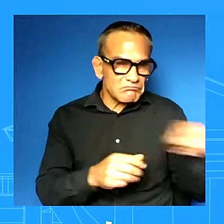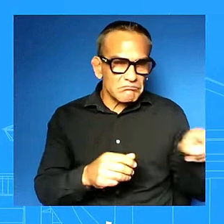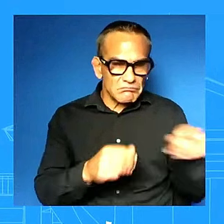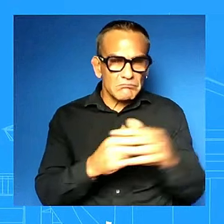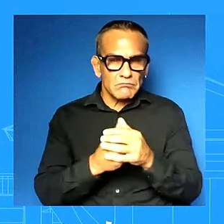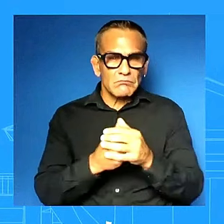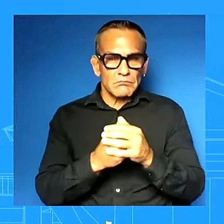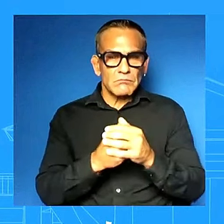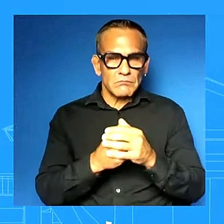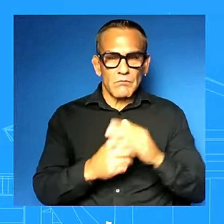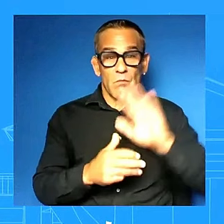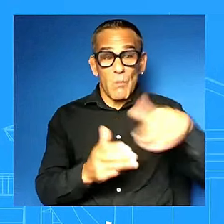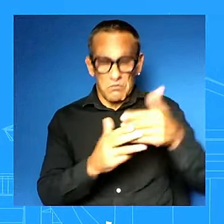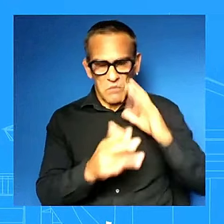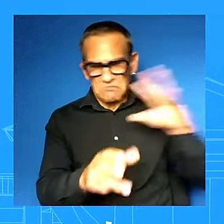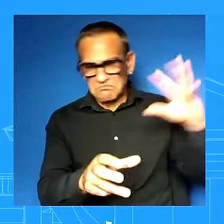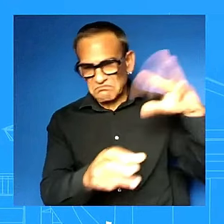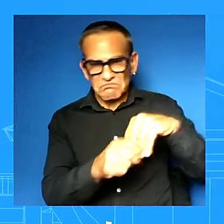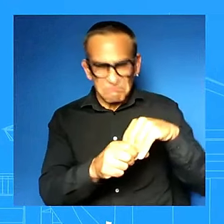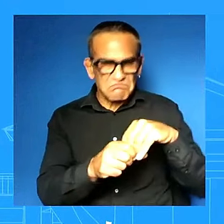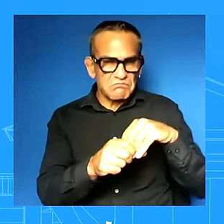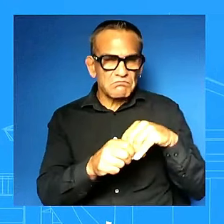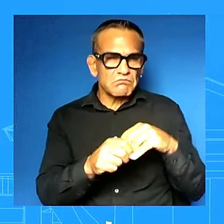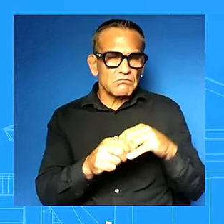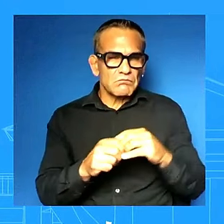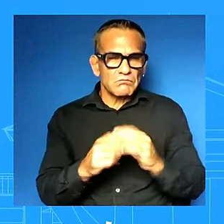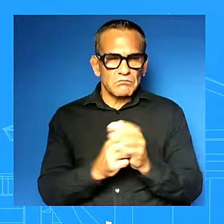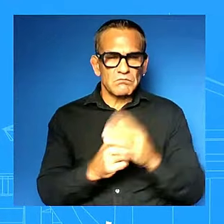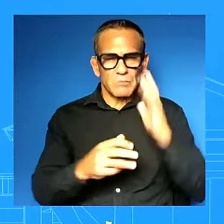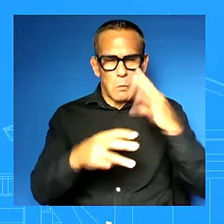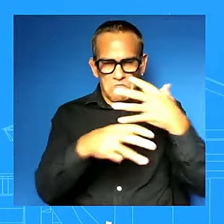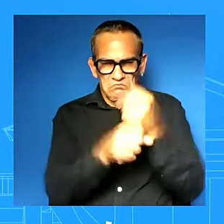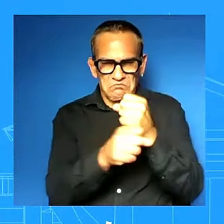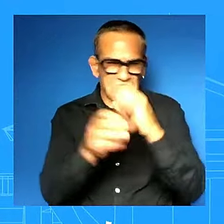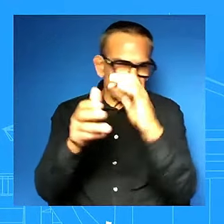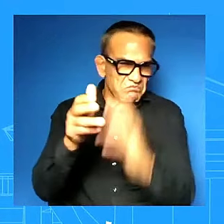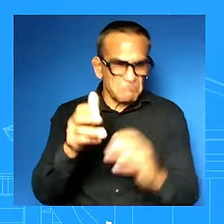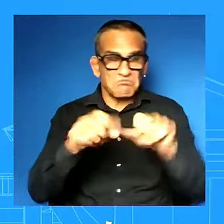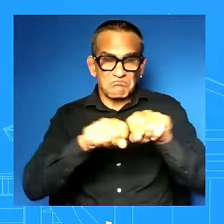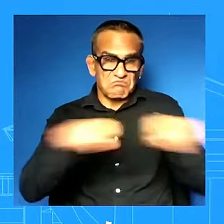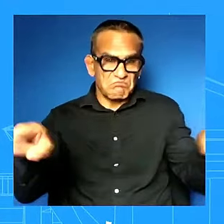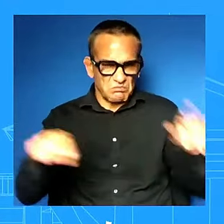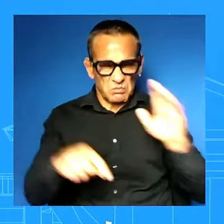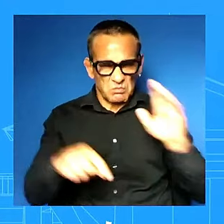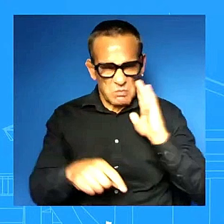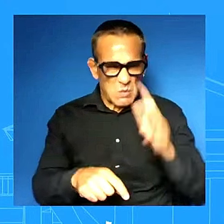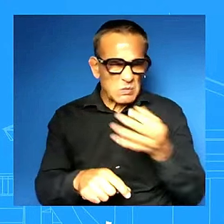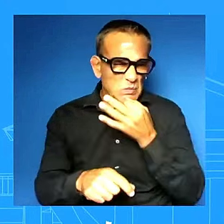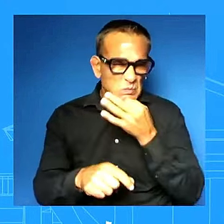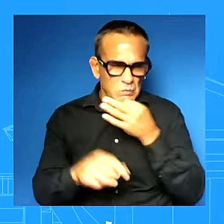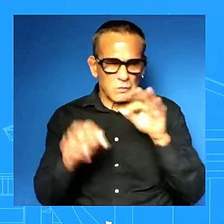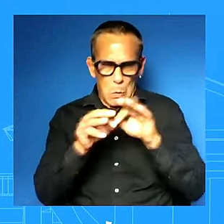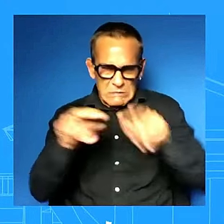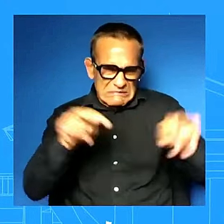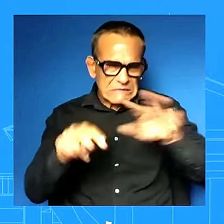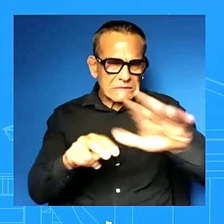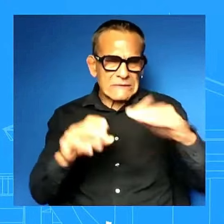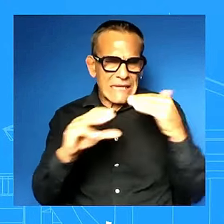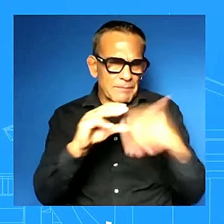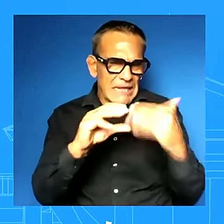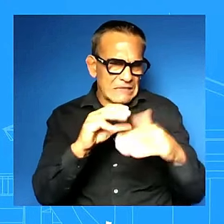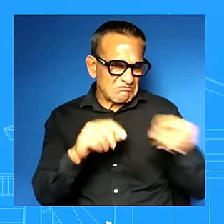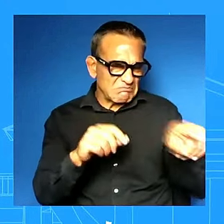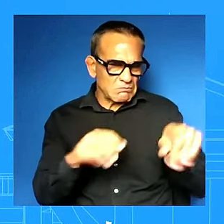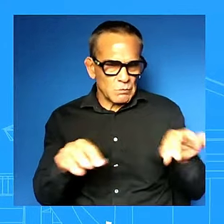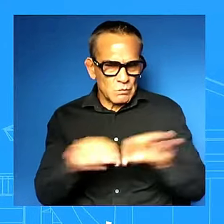momentarily that should hit your inboxes and so i think what you can what you can take from this particular meeting is the continued